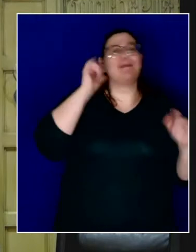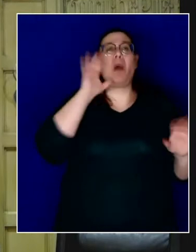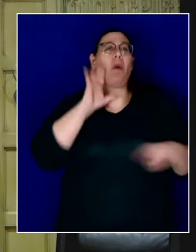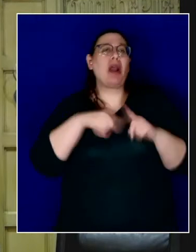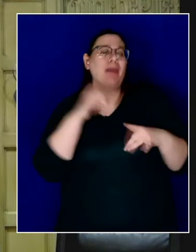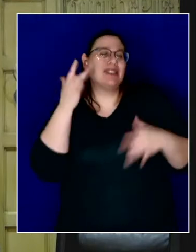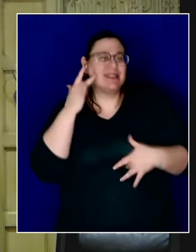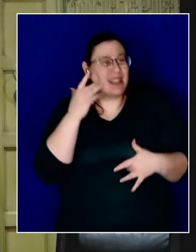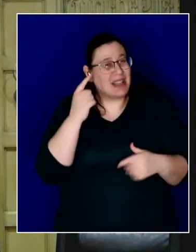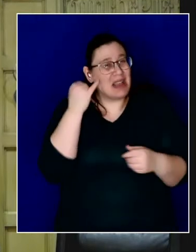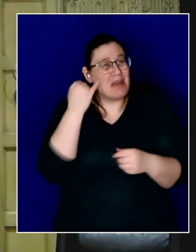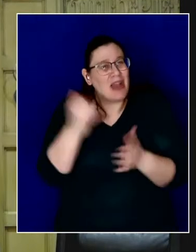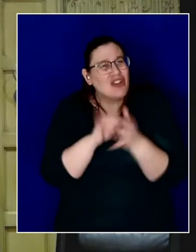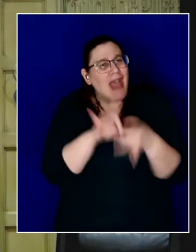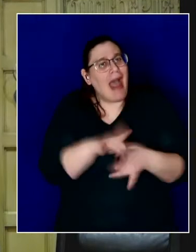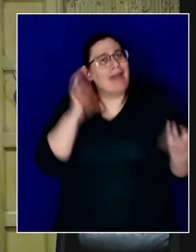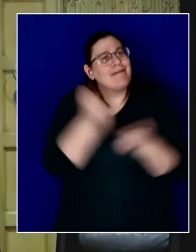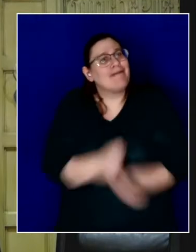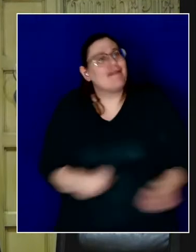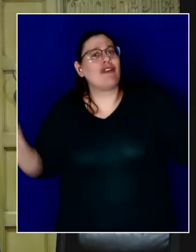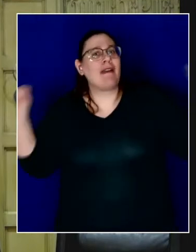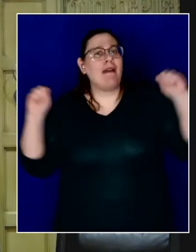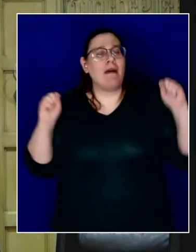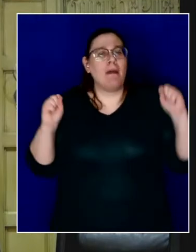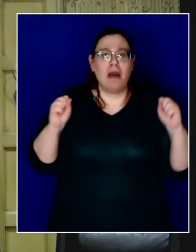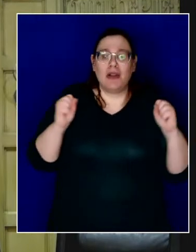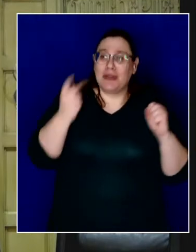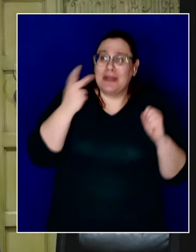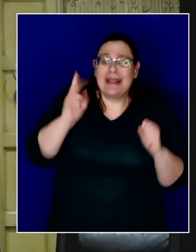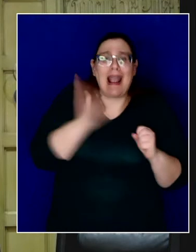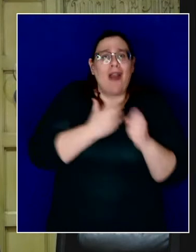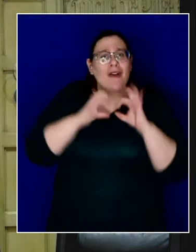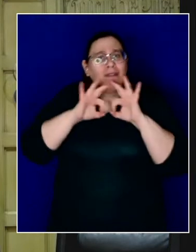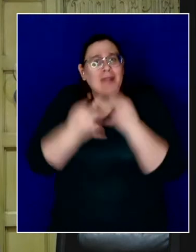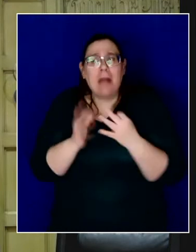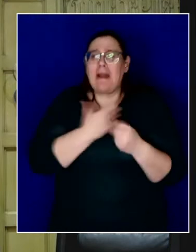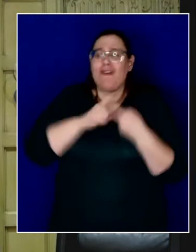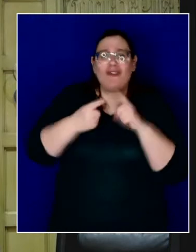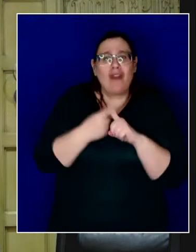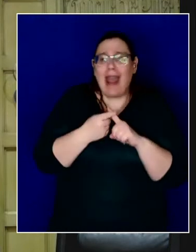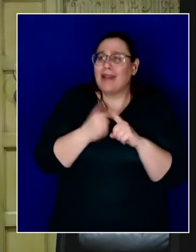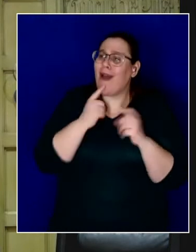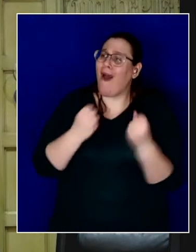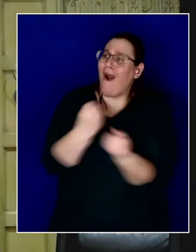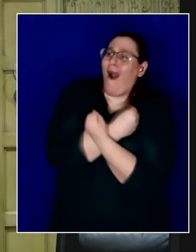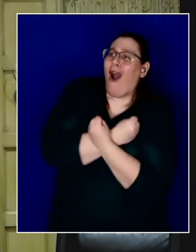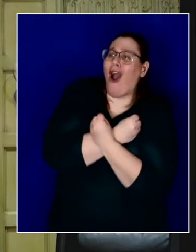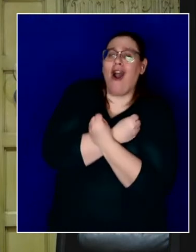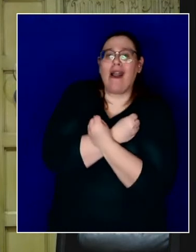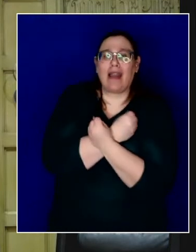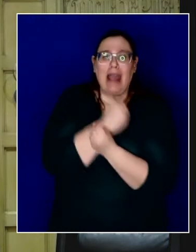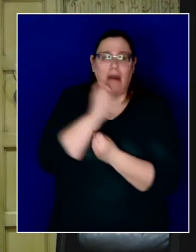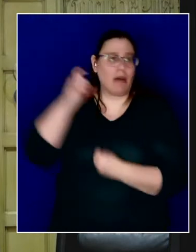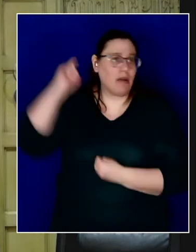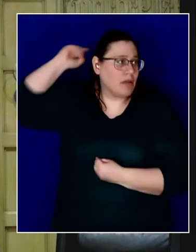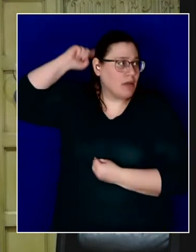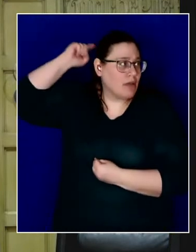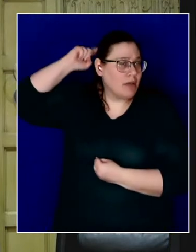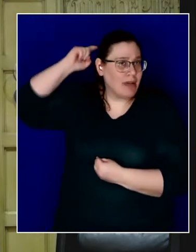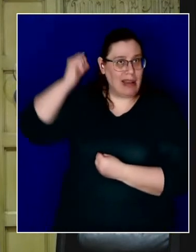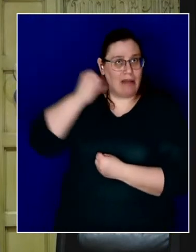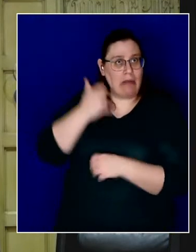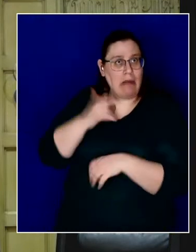To be free to see our loved ones and just to hold them and not think that maybe we could be getting them